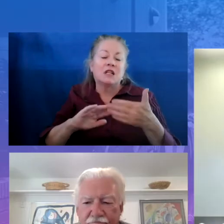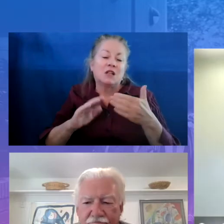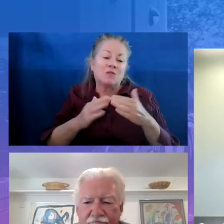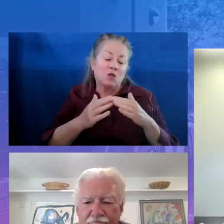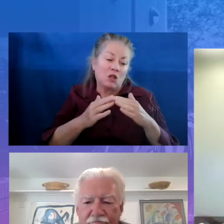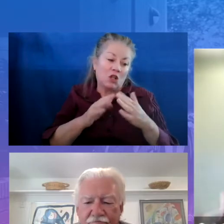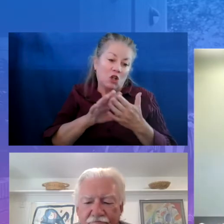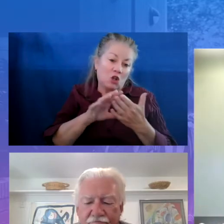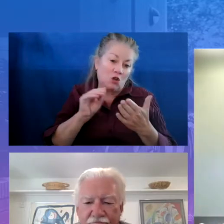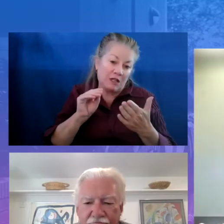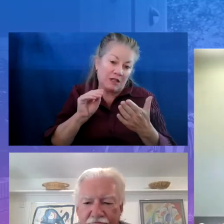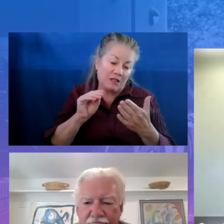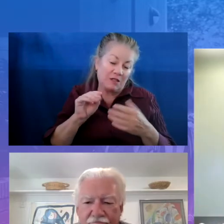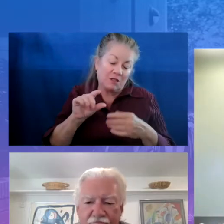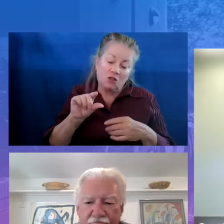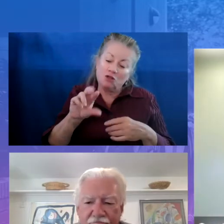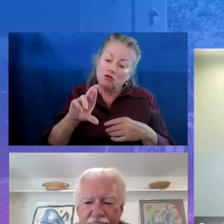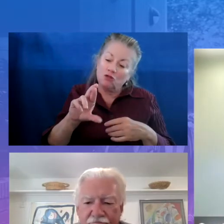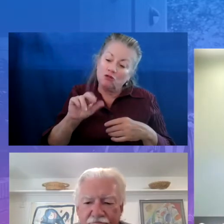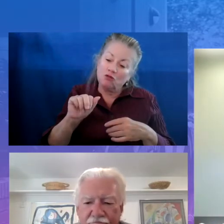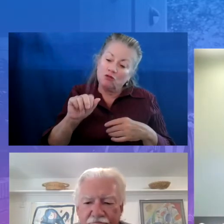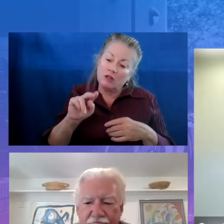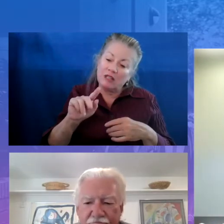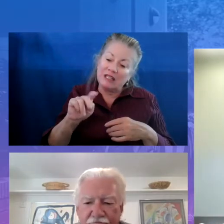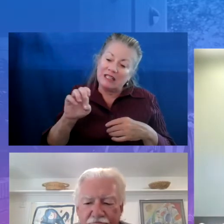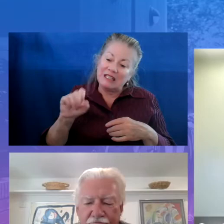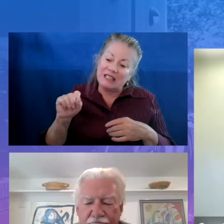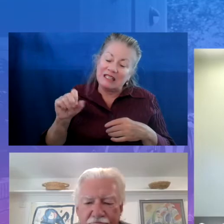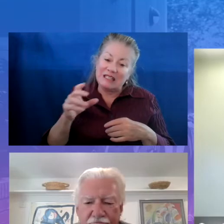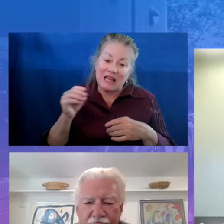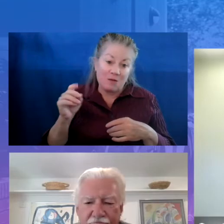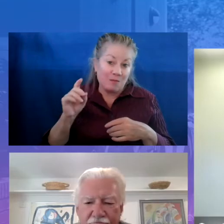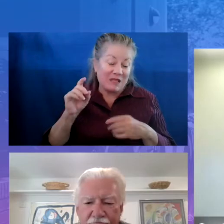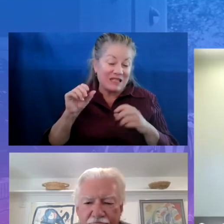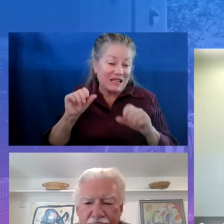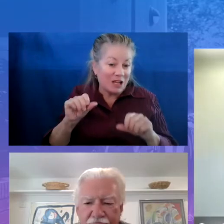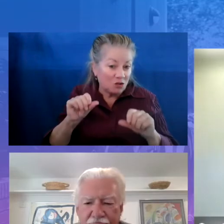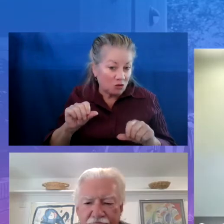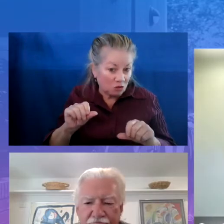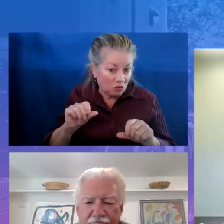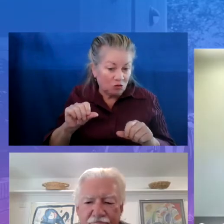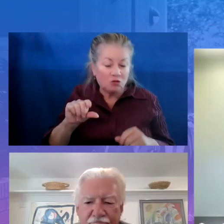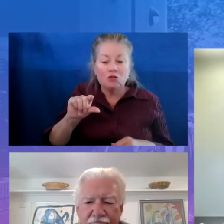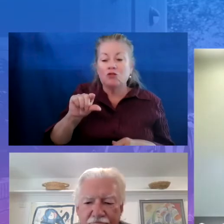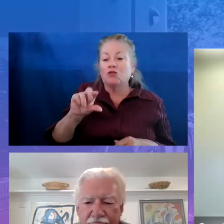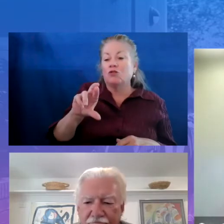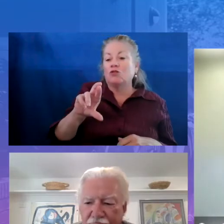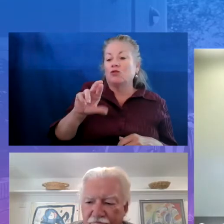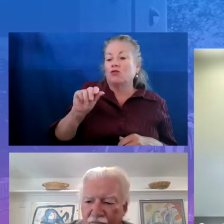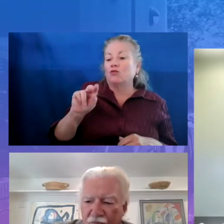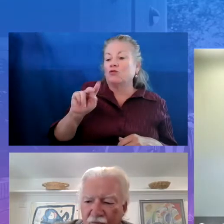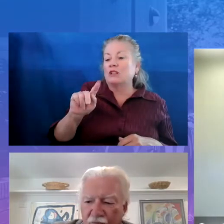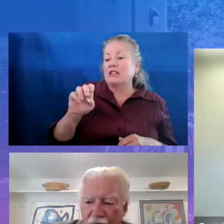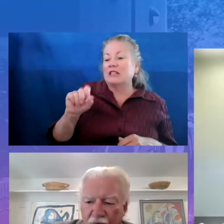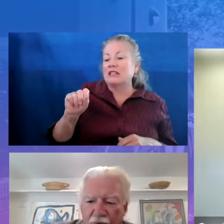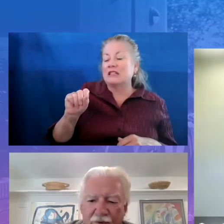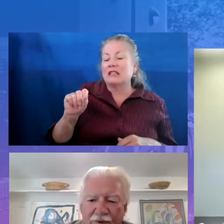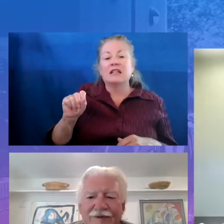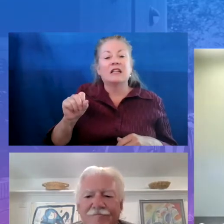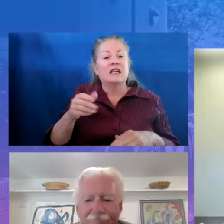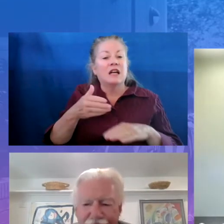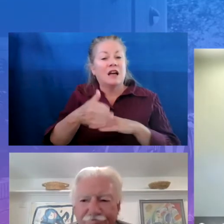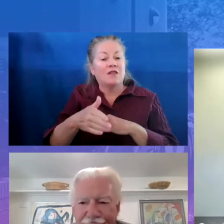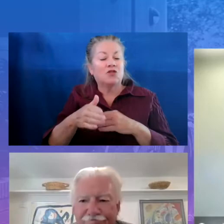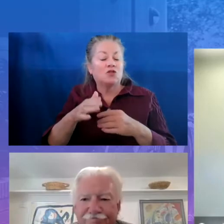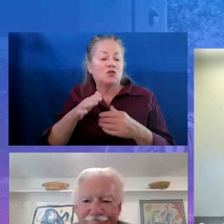grantees and potential grantees, know, even the partnership within the afterschool alliance can potentially open up, you know,